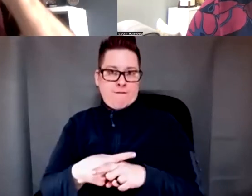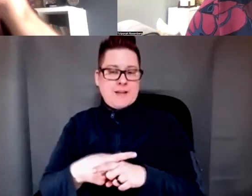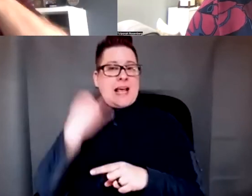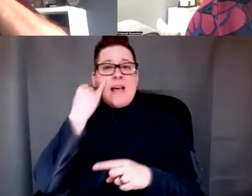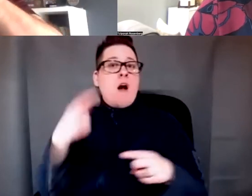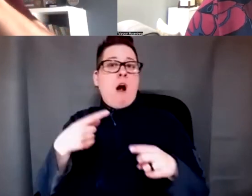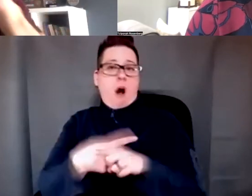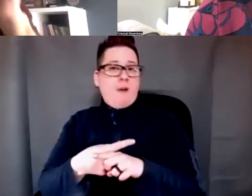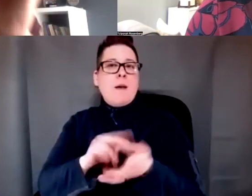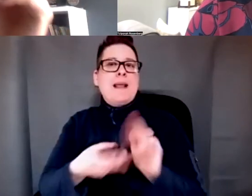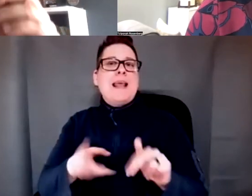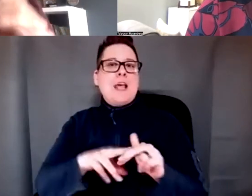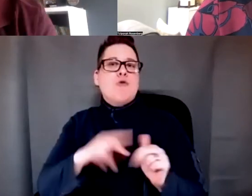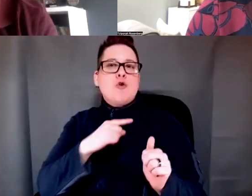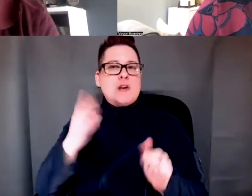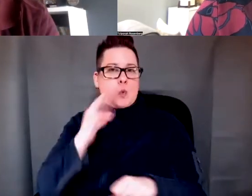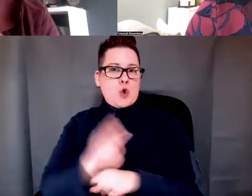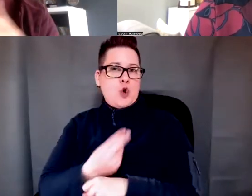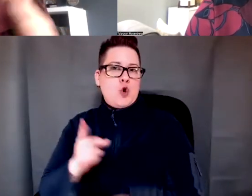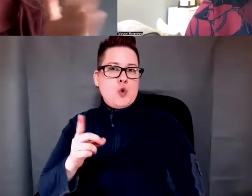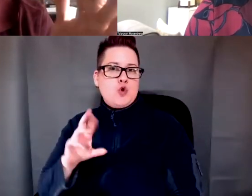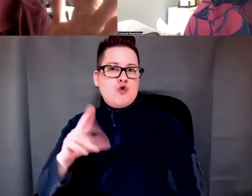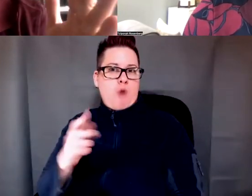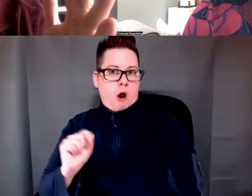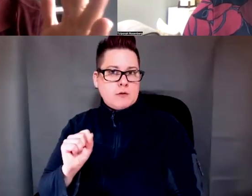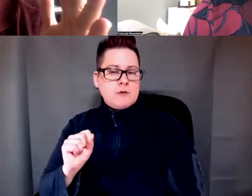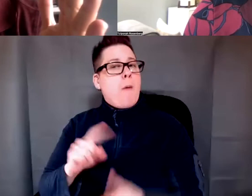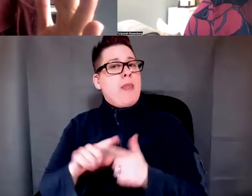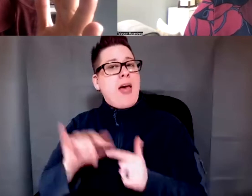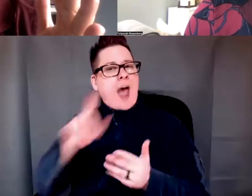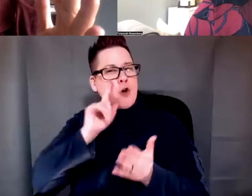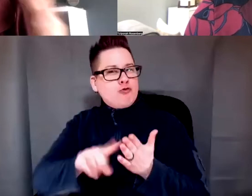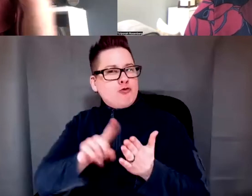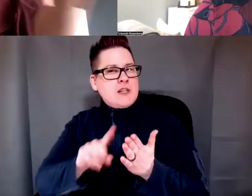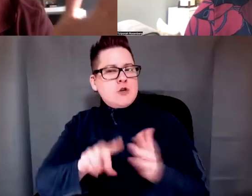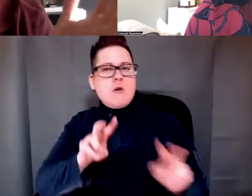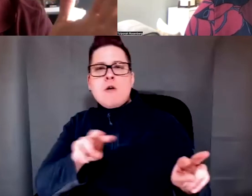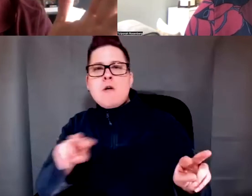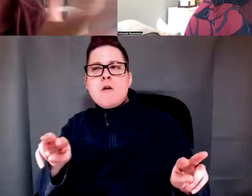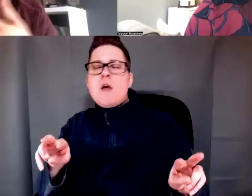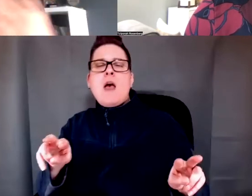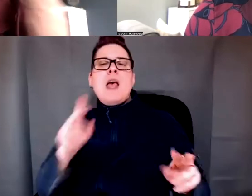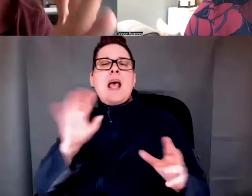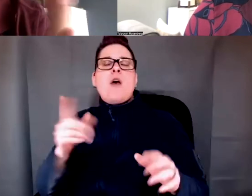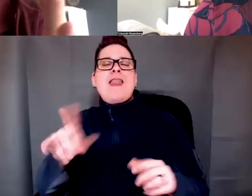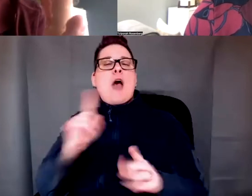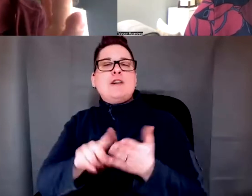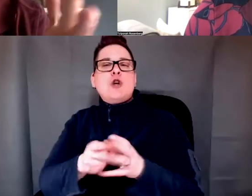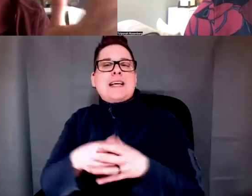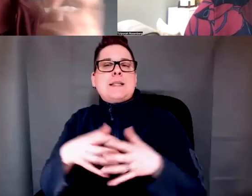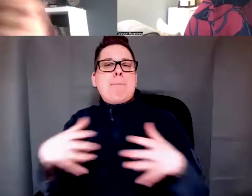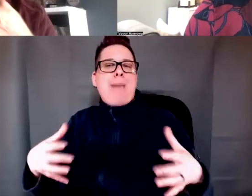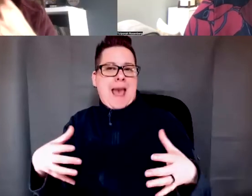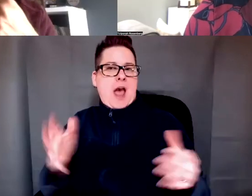increased risk for drug use. But then that research started to expand to other states like California with different configurations